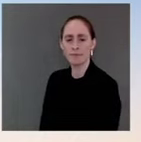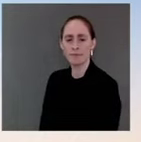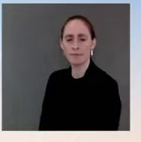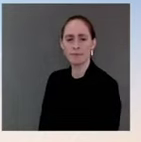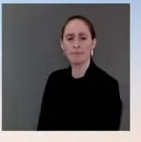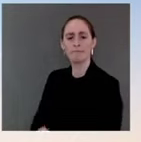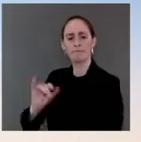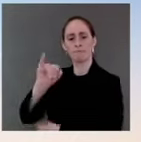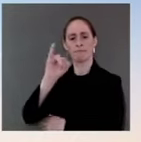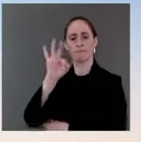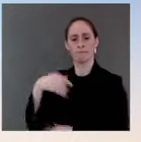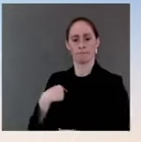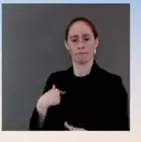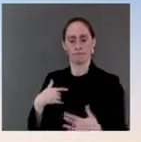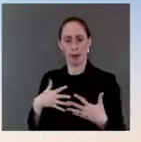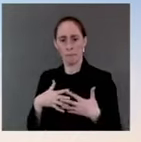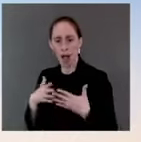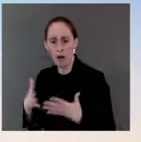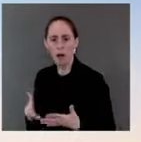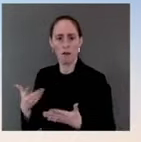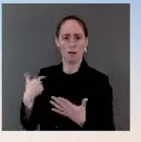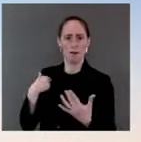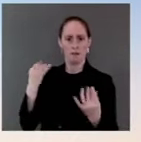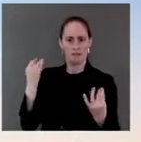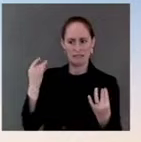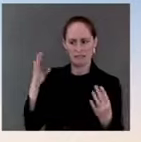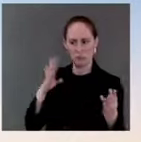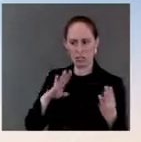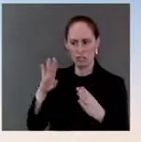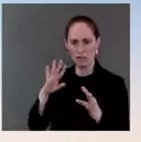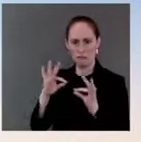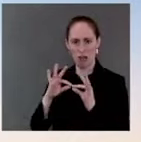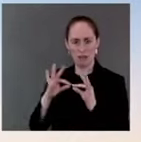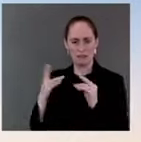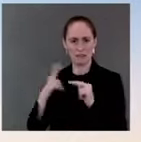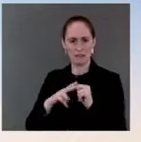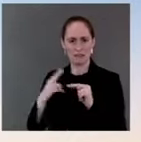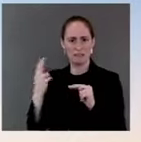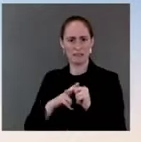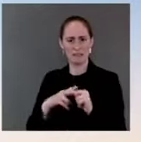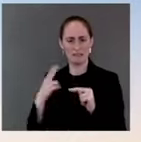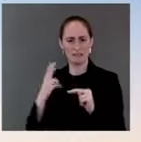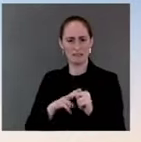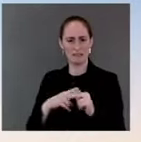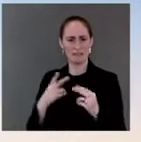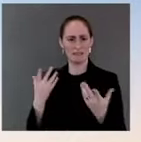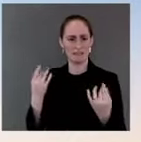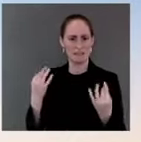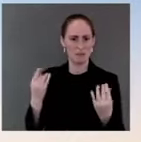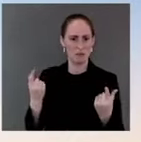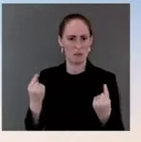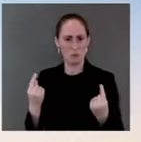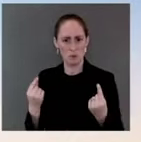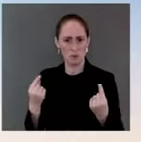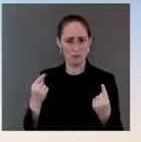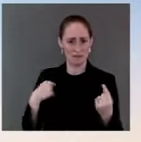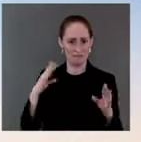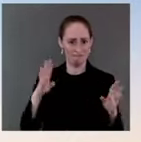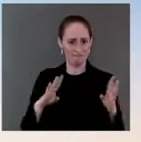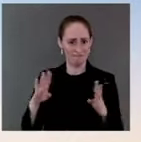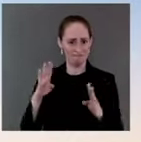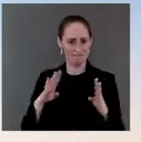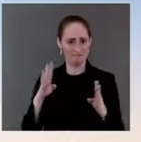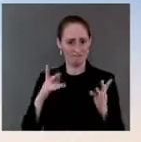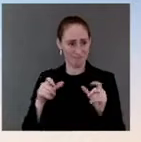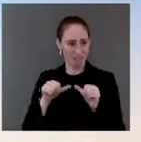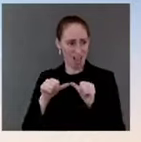should be prepared for these increased prices to persist? Ms. Well, I think the way the American people look at it is not through